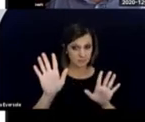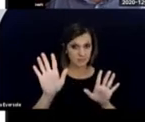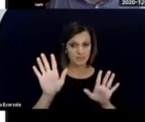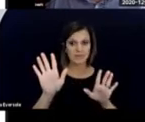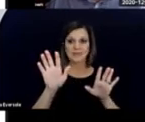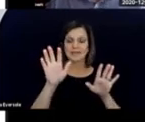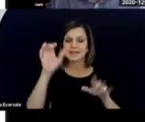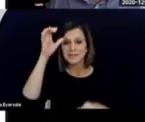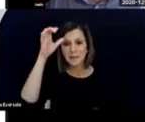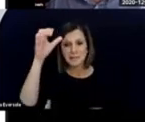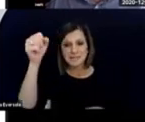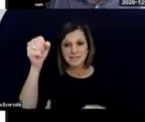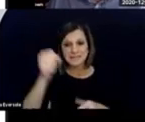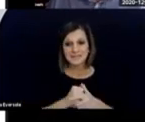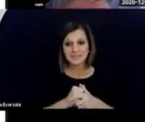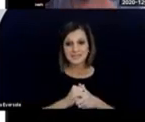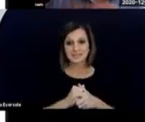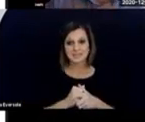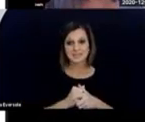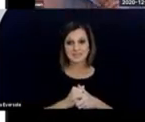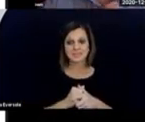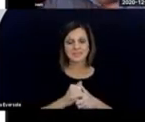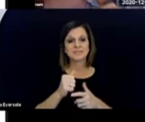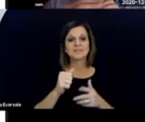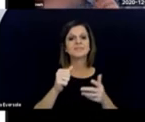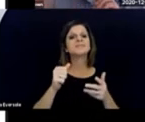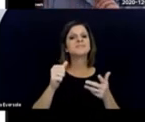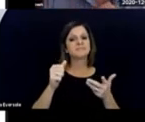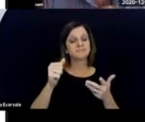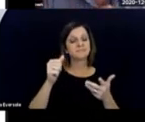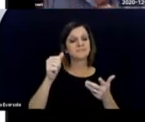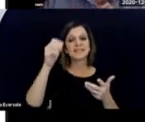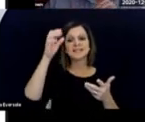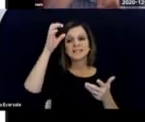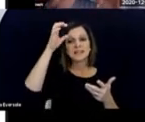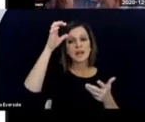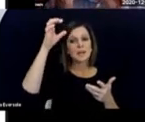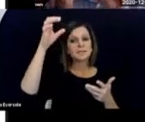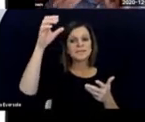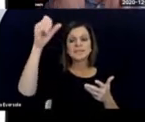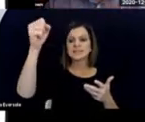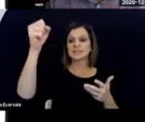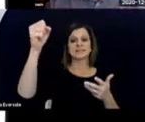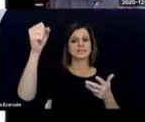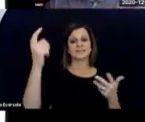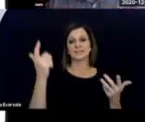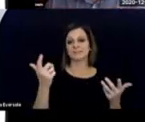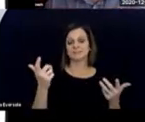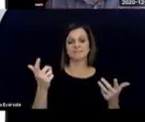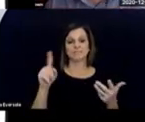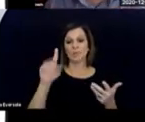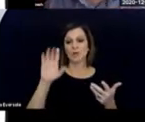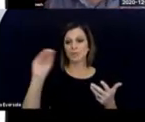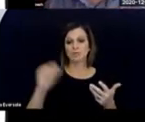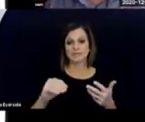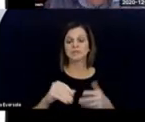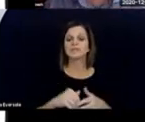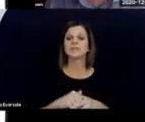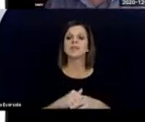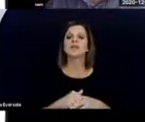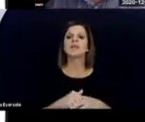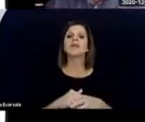sense, but common sense taken to the nth degree. And no